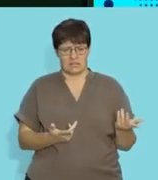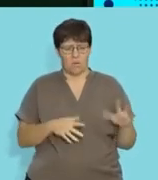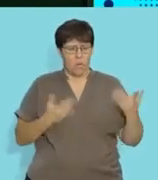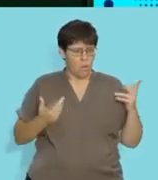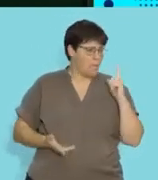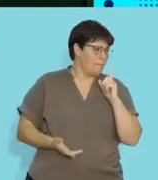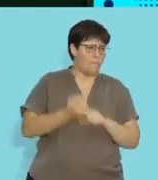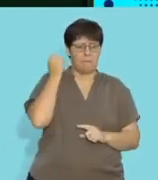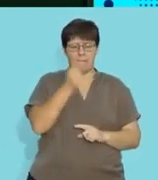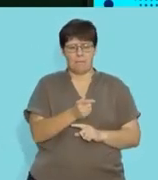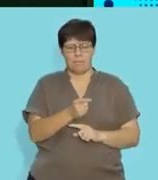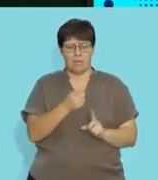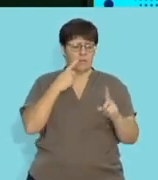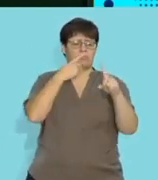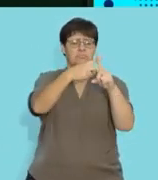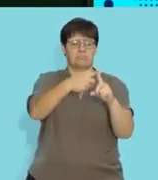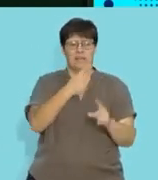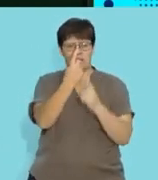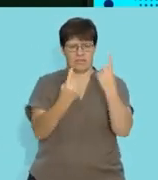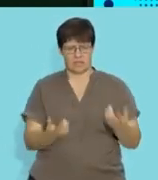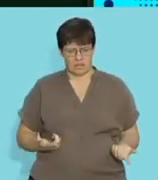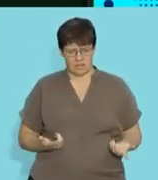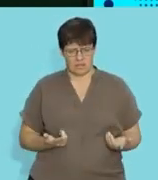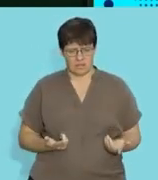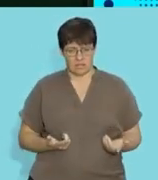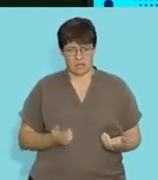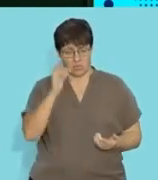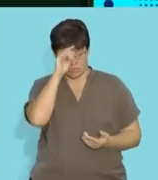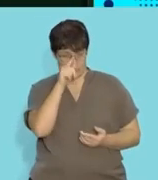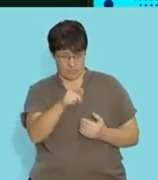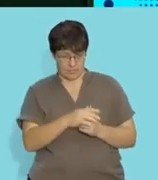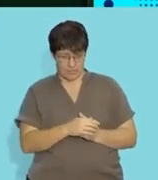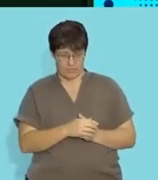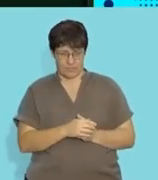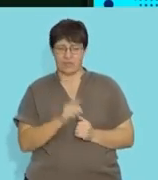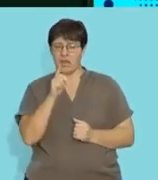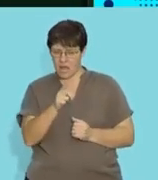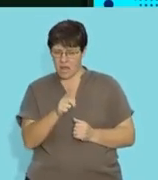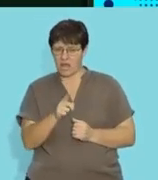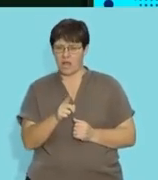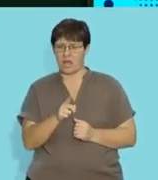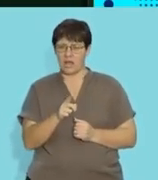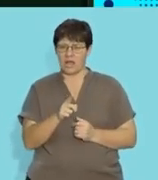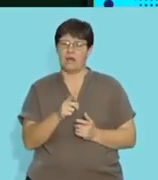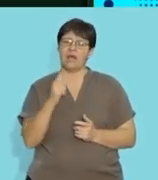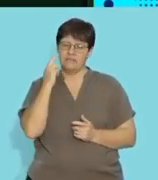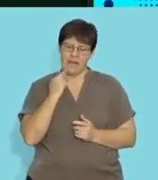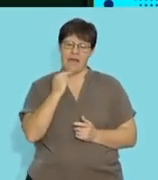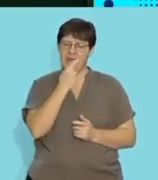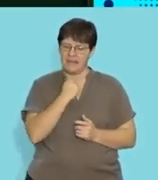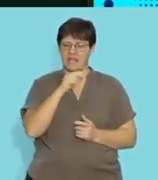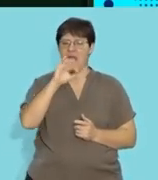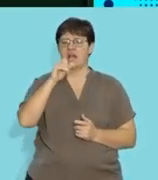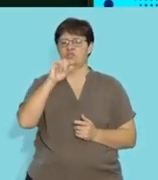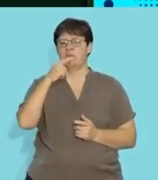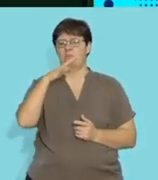how do you even find where they're intersecting each other, right? So remember that. This is going to bring in some nice